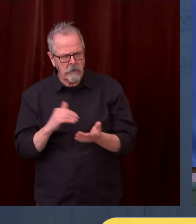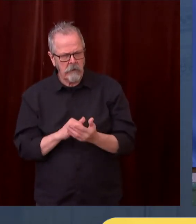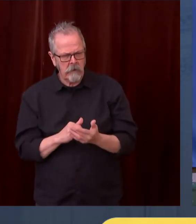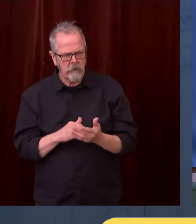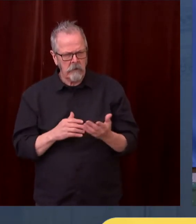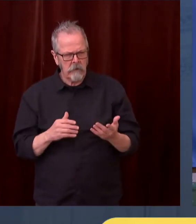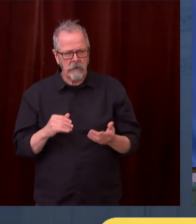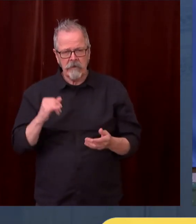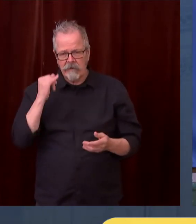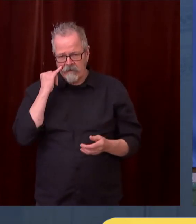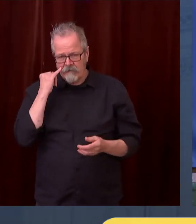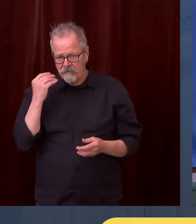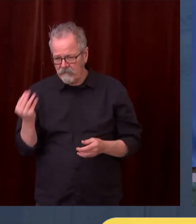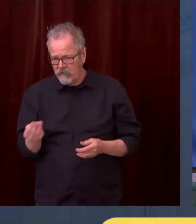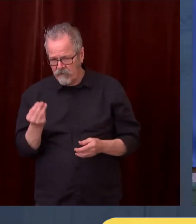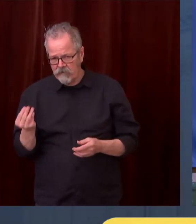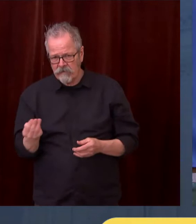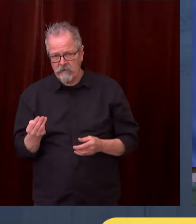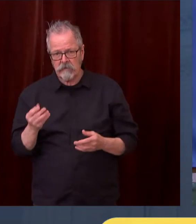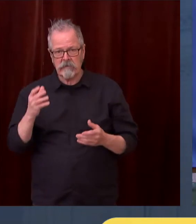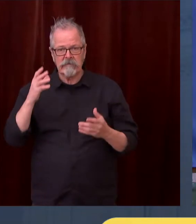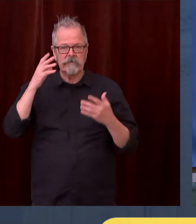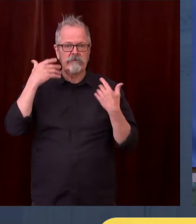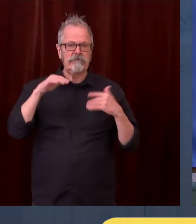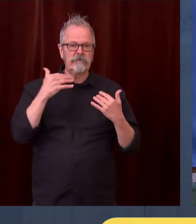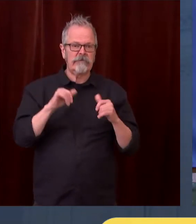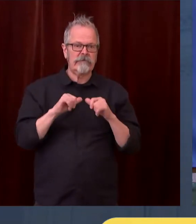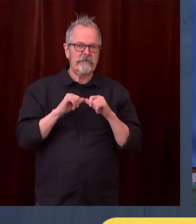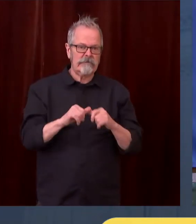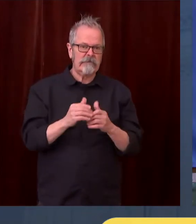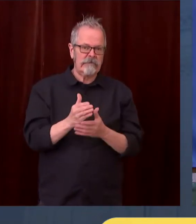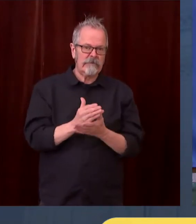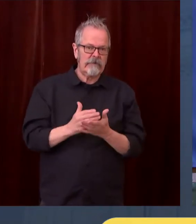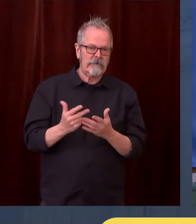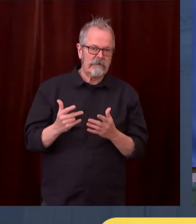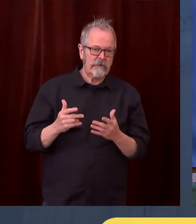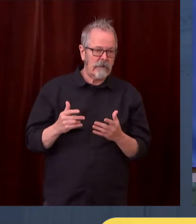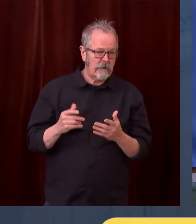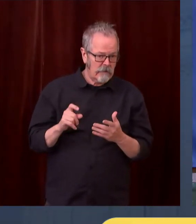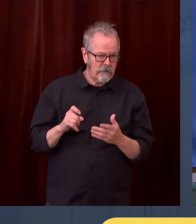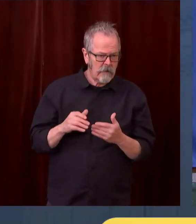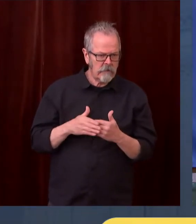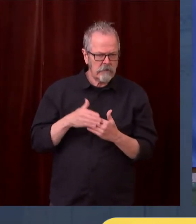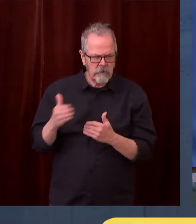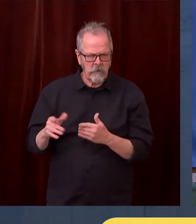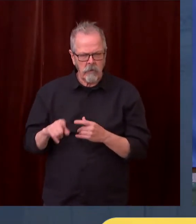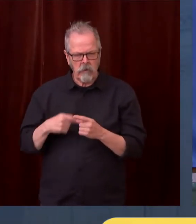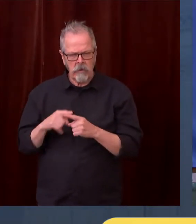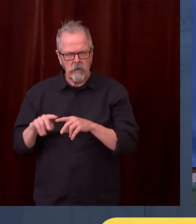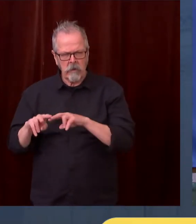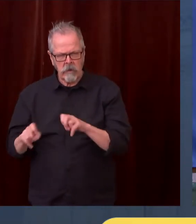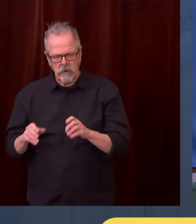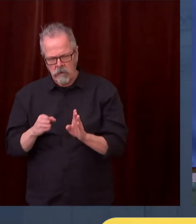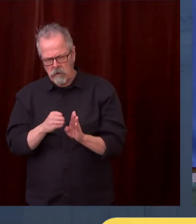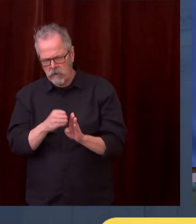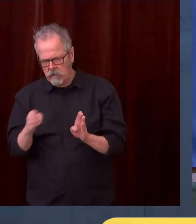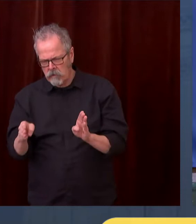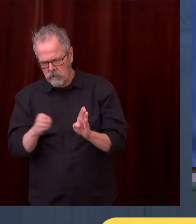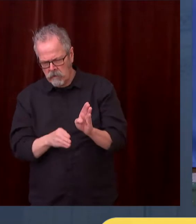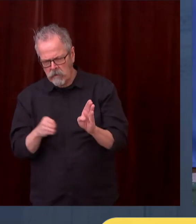Well, the tune here is played by the virus, not the governor's office.